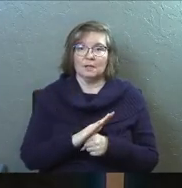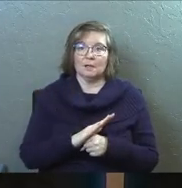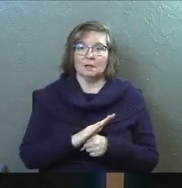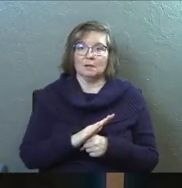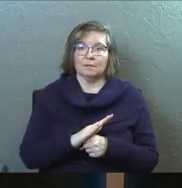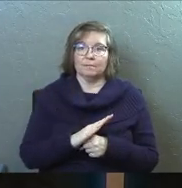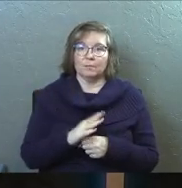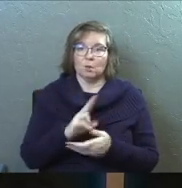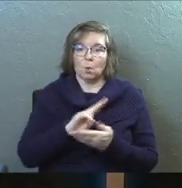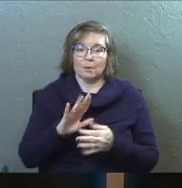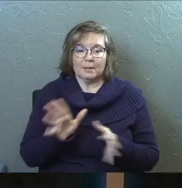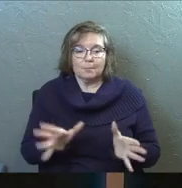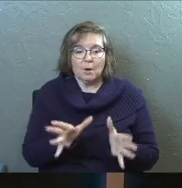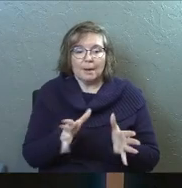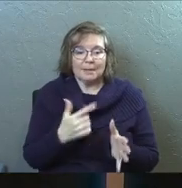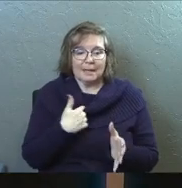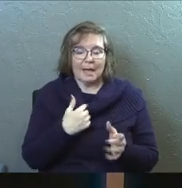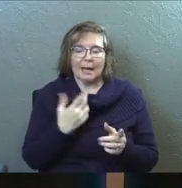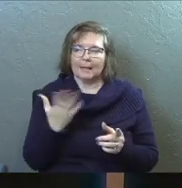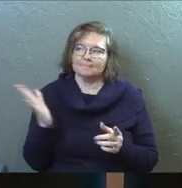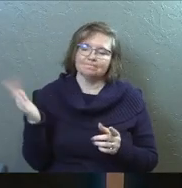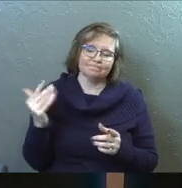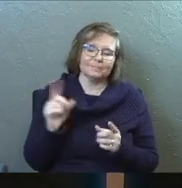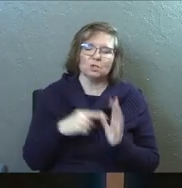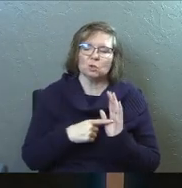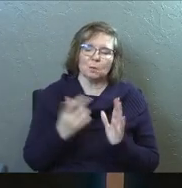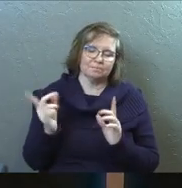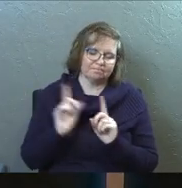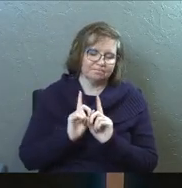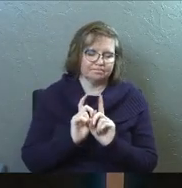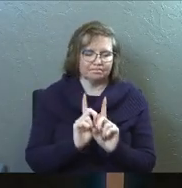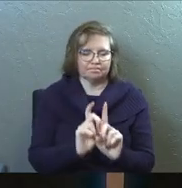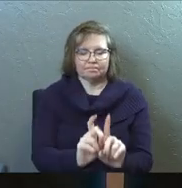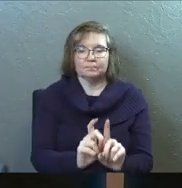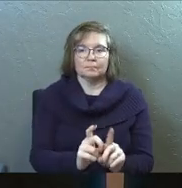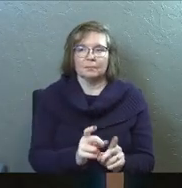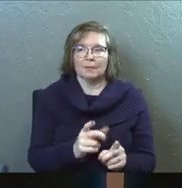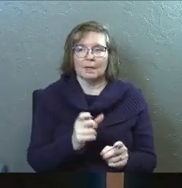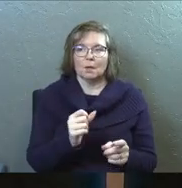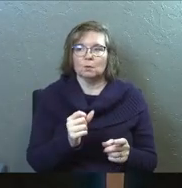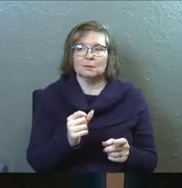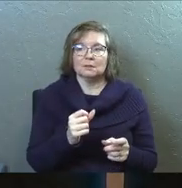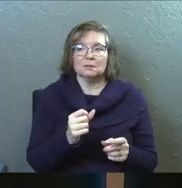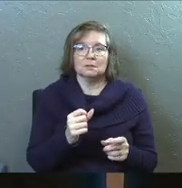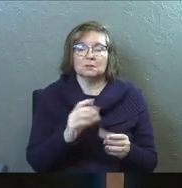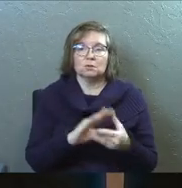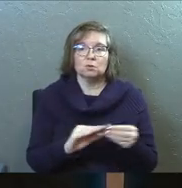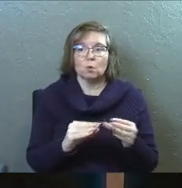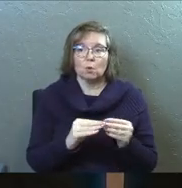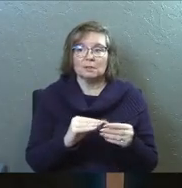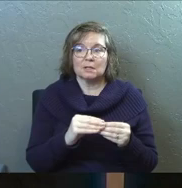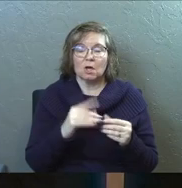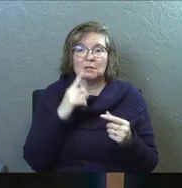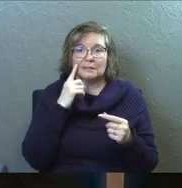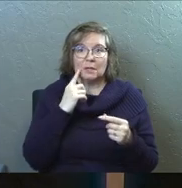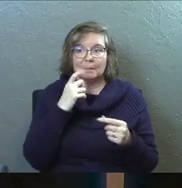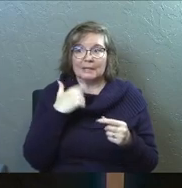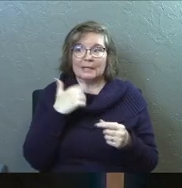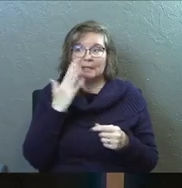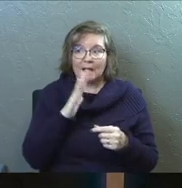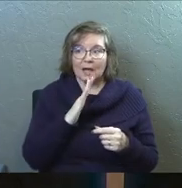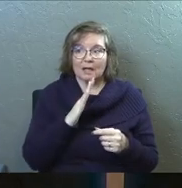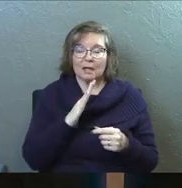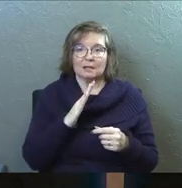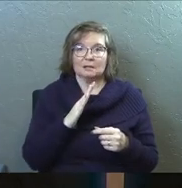the Holy Spirit and I knew it. And I walked that man through the entire thing and I helped him. And it was just an incredible story. And she started to tear up. She was like,